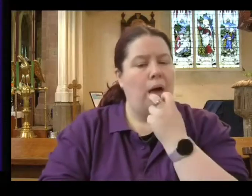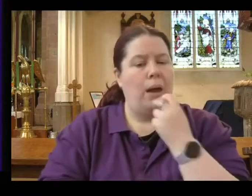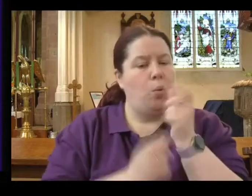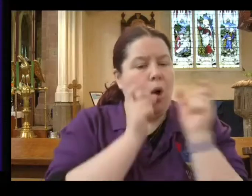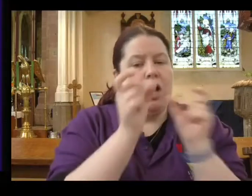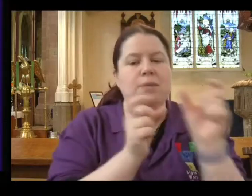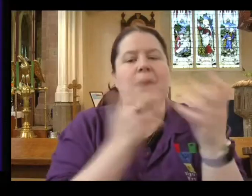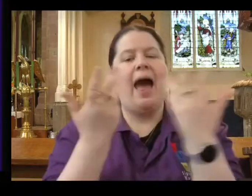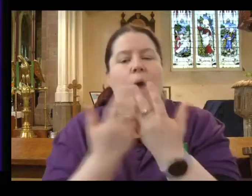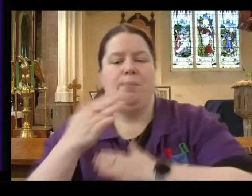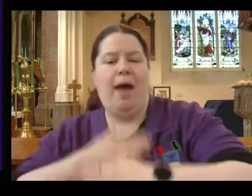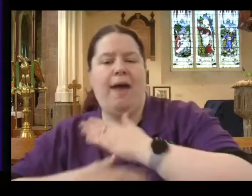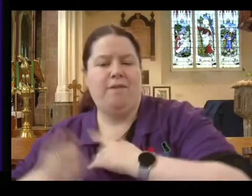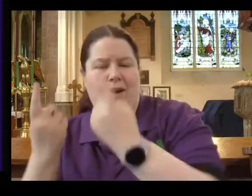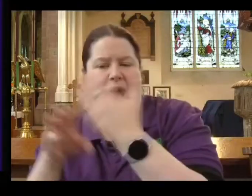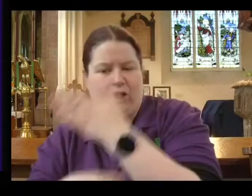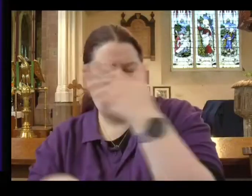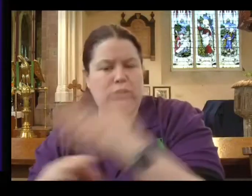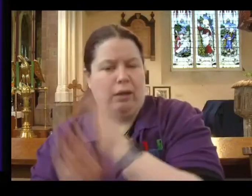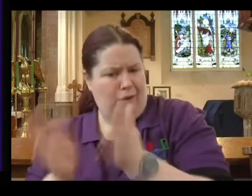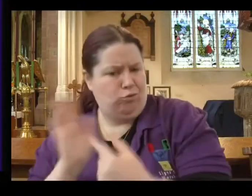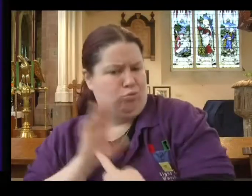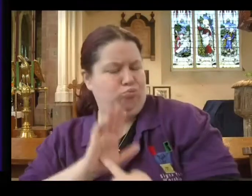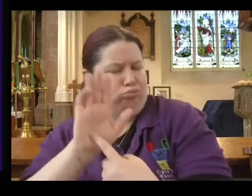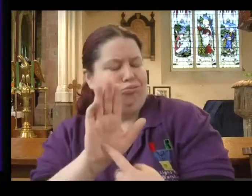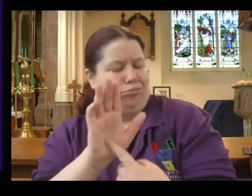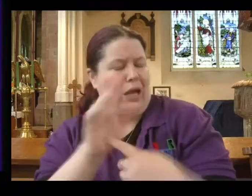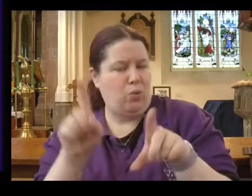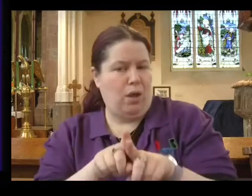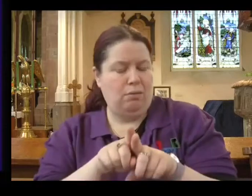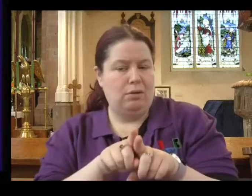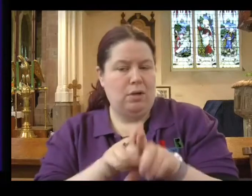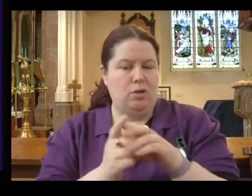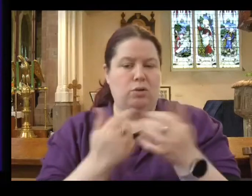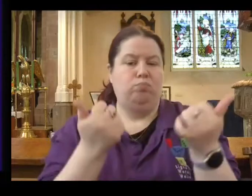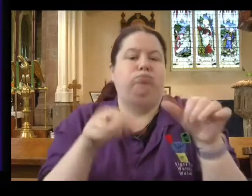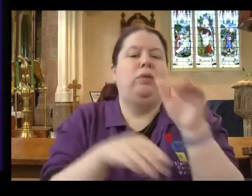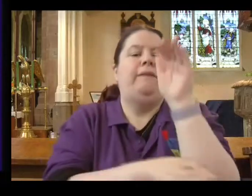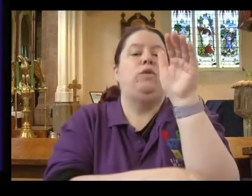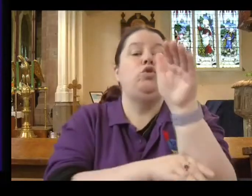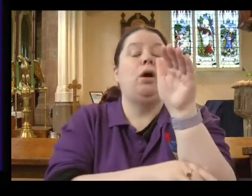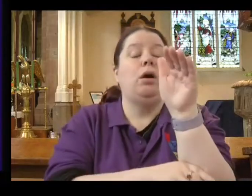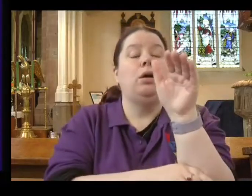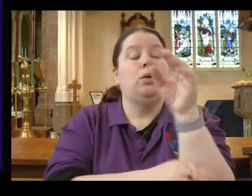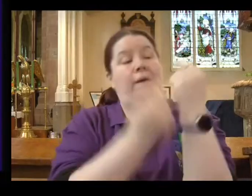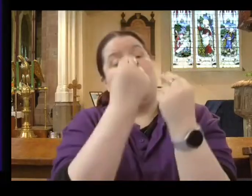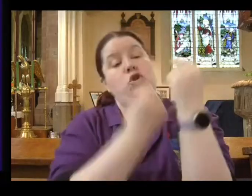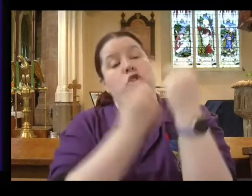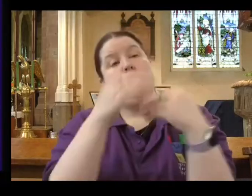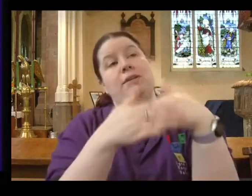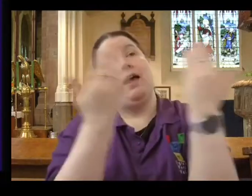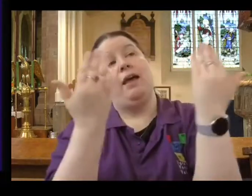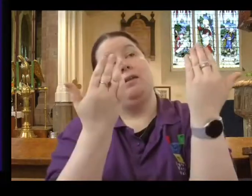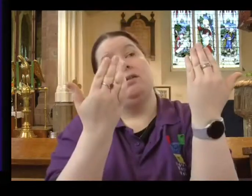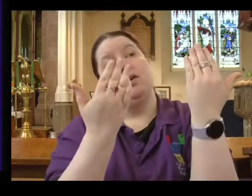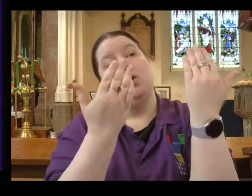will return the favour when it really matters, when we are called to account on judgment day. It's like a two-way friendship with